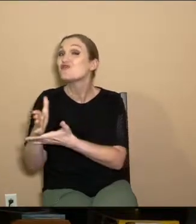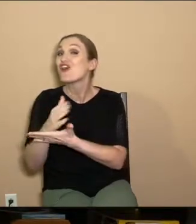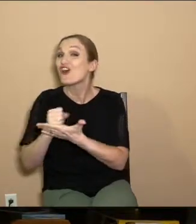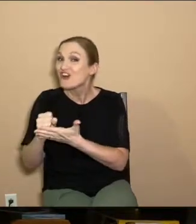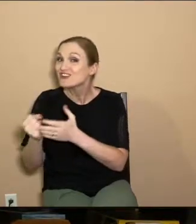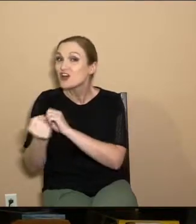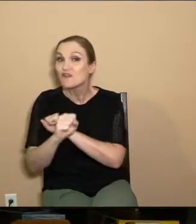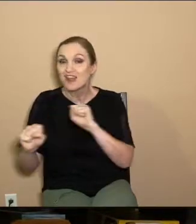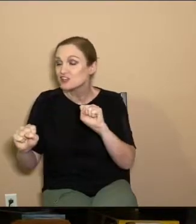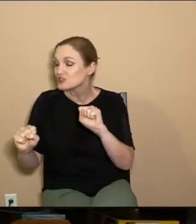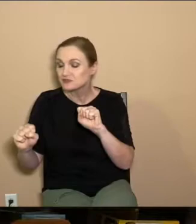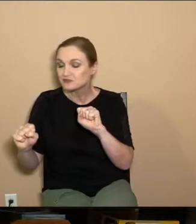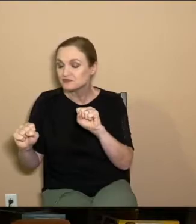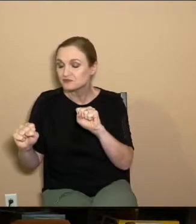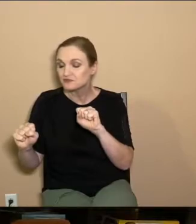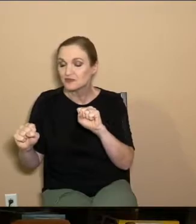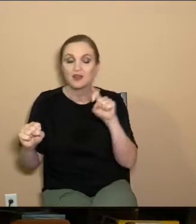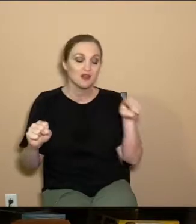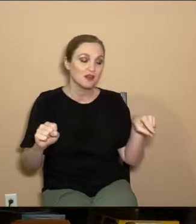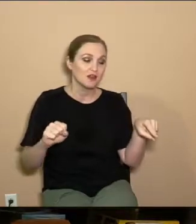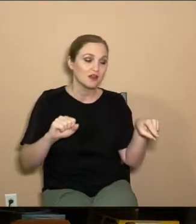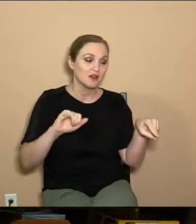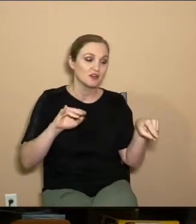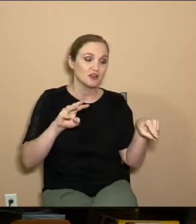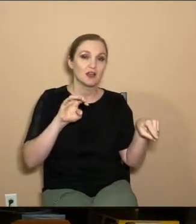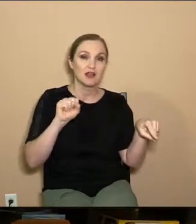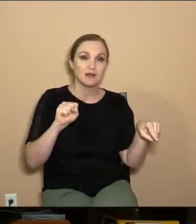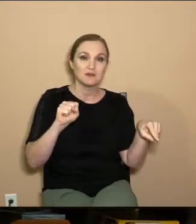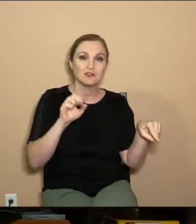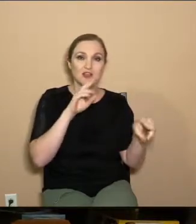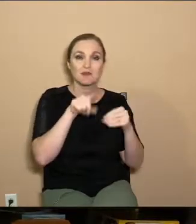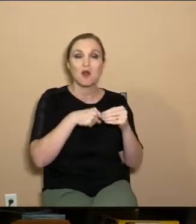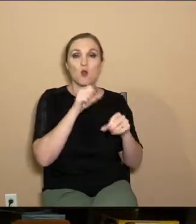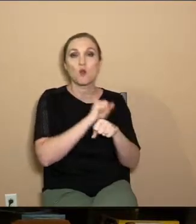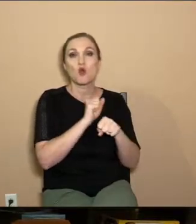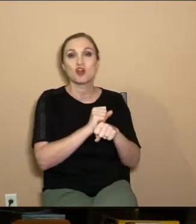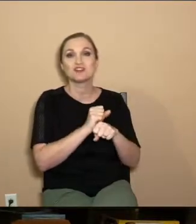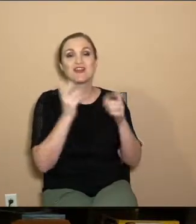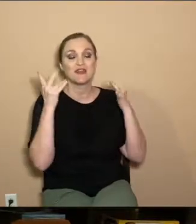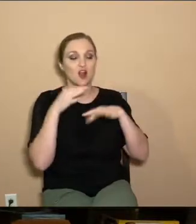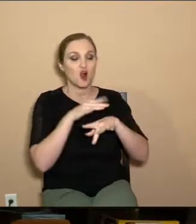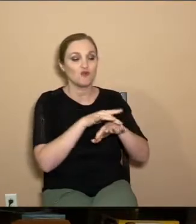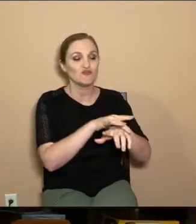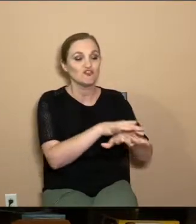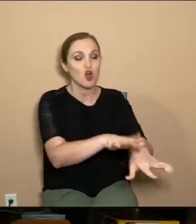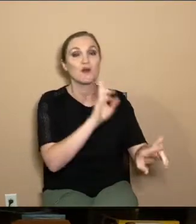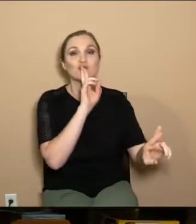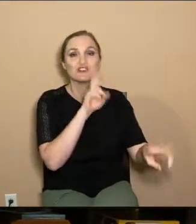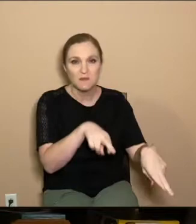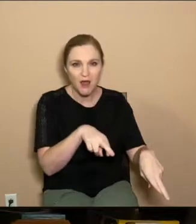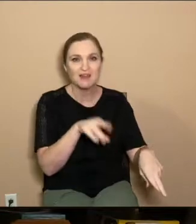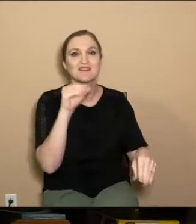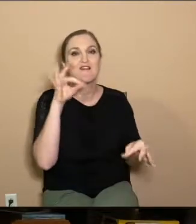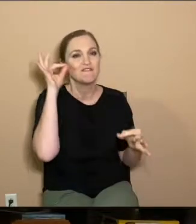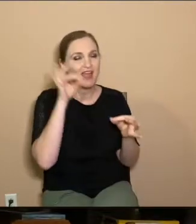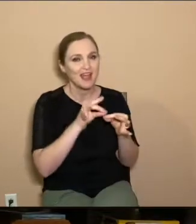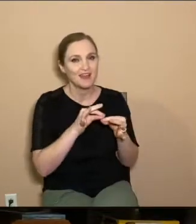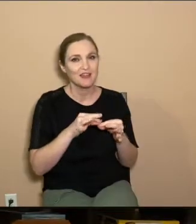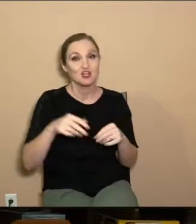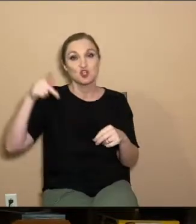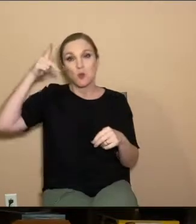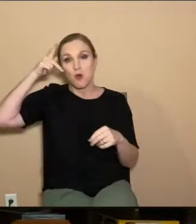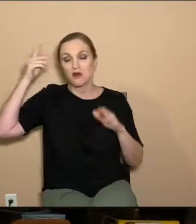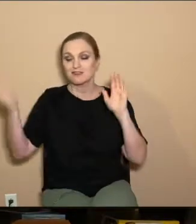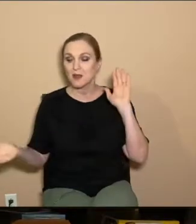salvation as opposed to works that are the natural outflowing of genuine faith. And as Paul puts those two